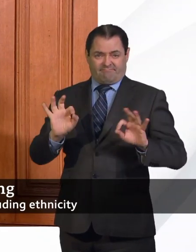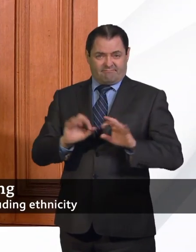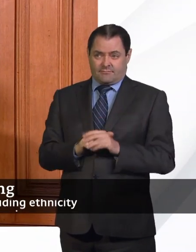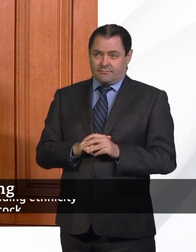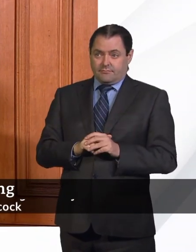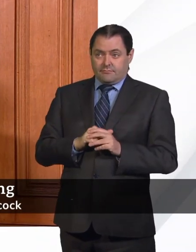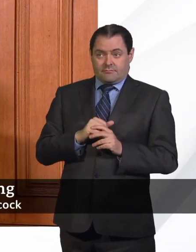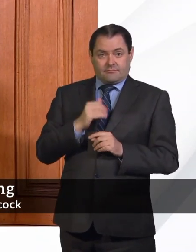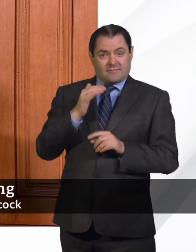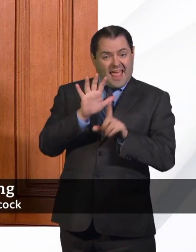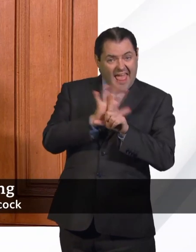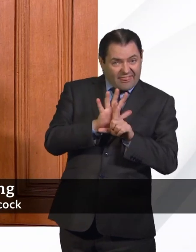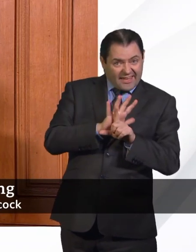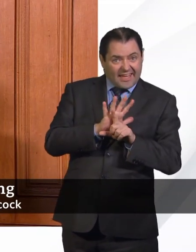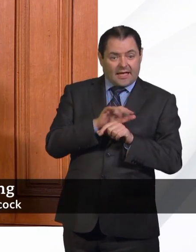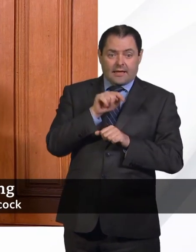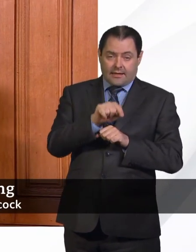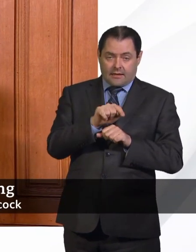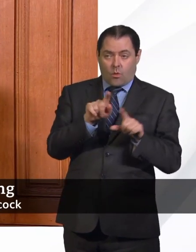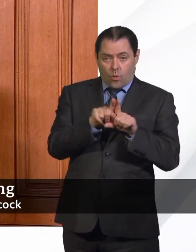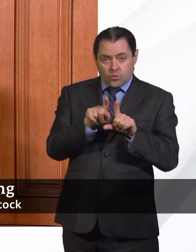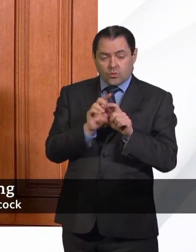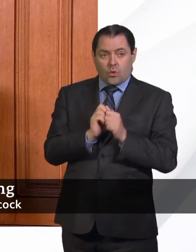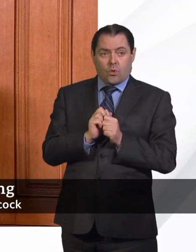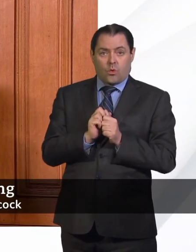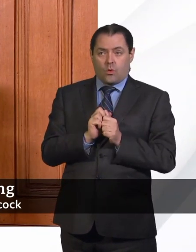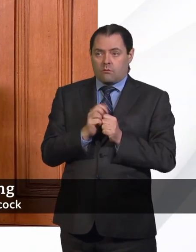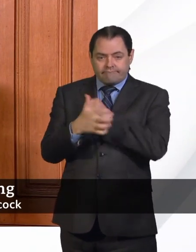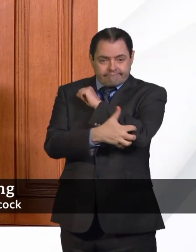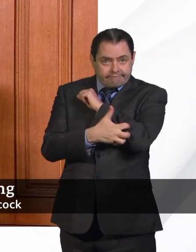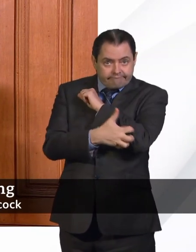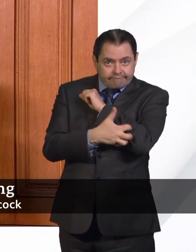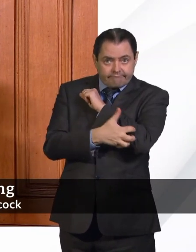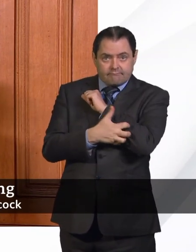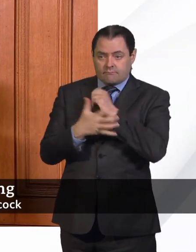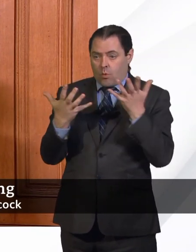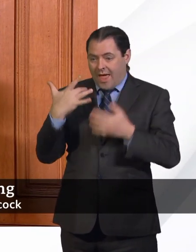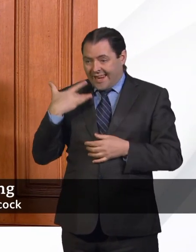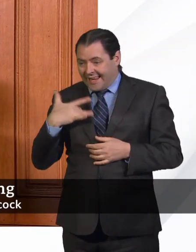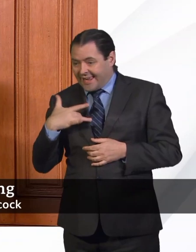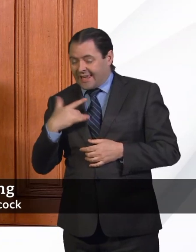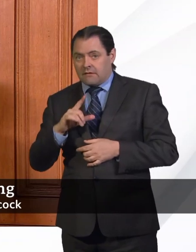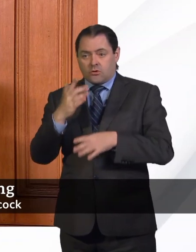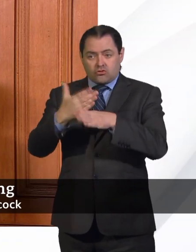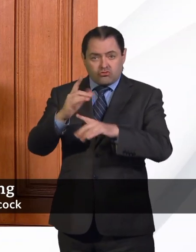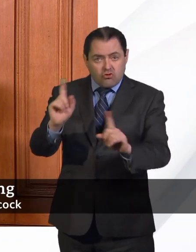ethnic differences in the report. There are differences to do with levels of deprivation and where people live and occupation and so on. And all these causes